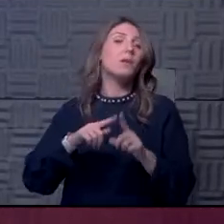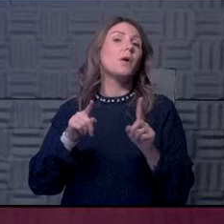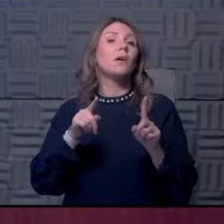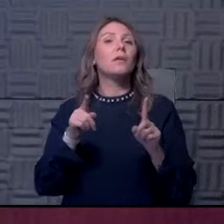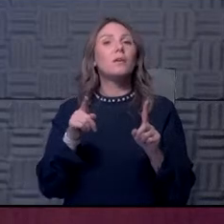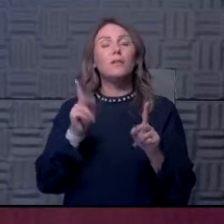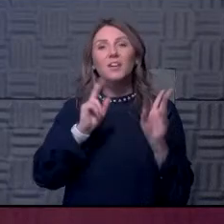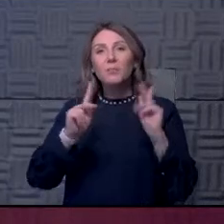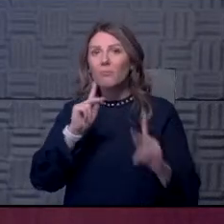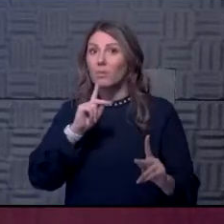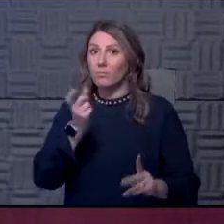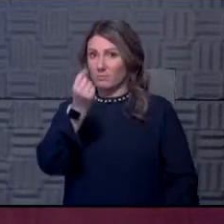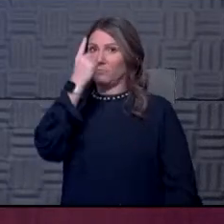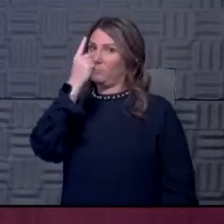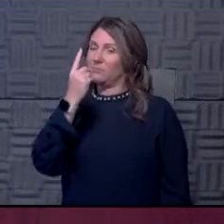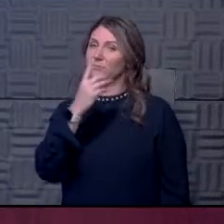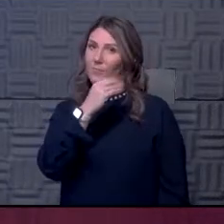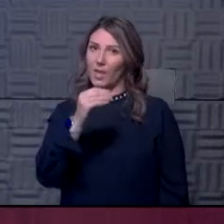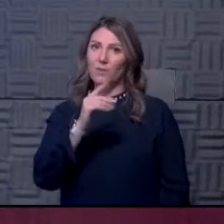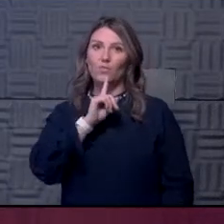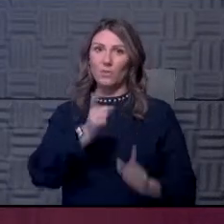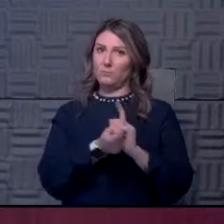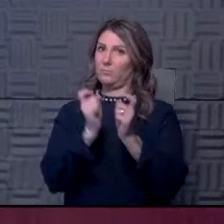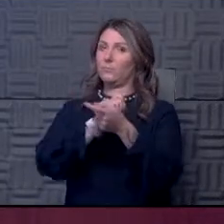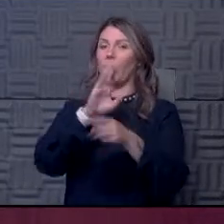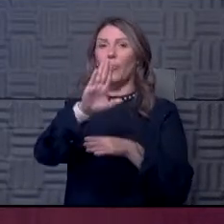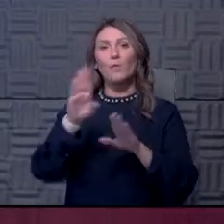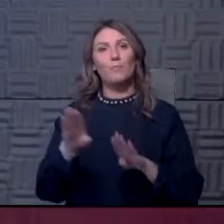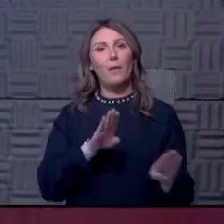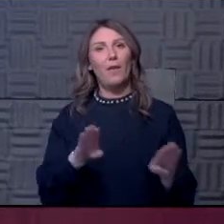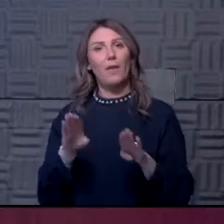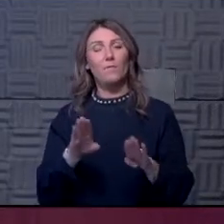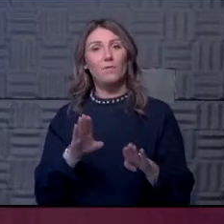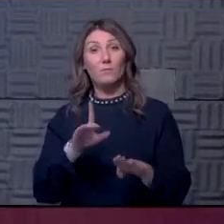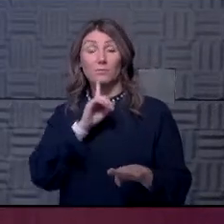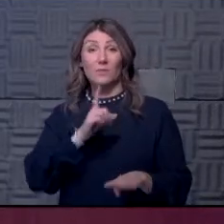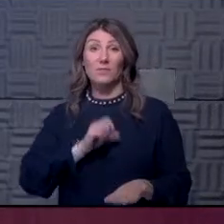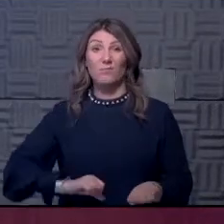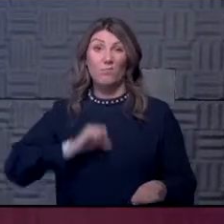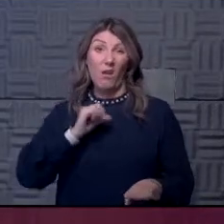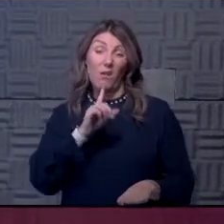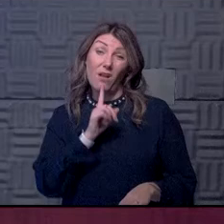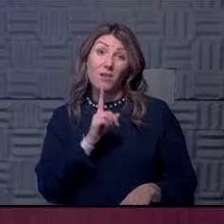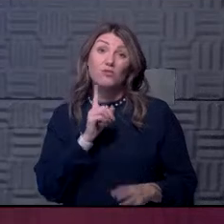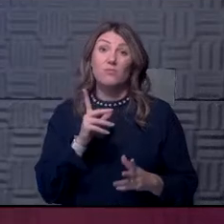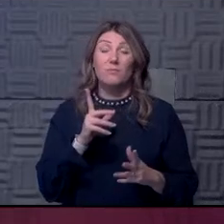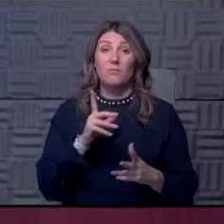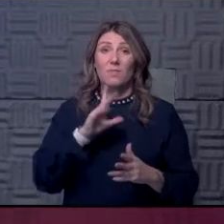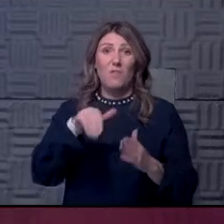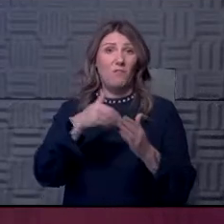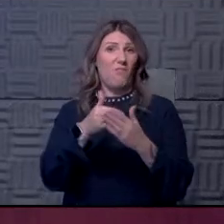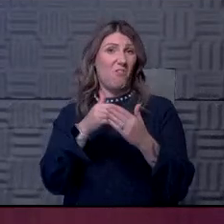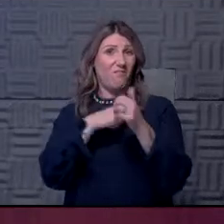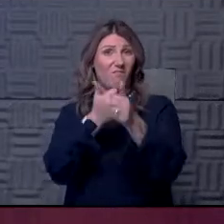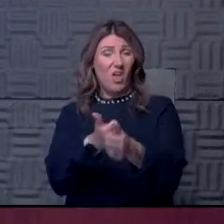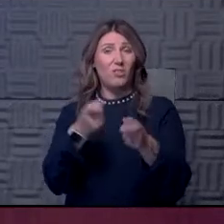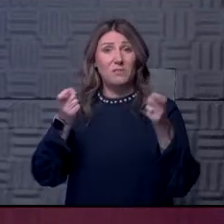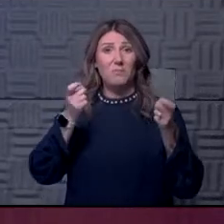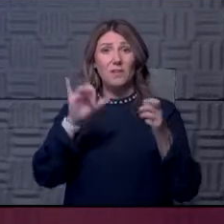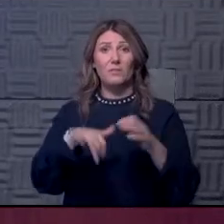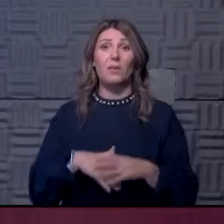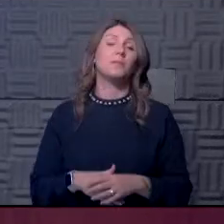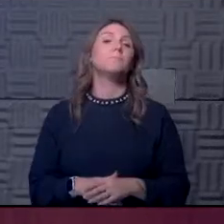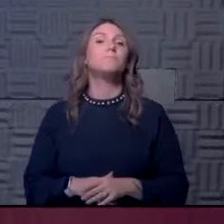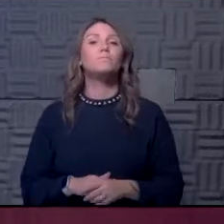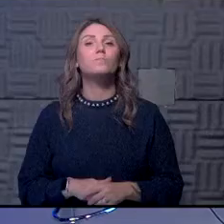people sort of got the message and, and have really modified behavior and I'm just really proud actually of the way they, they've all stepped up to, to manage this.